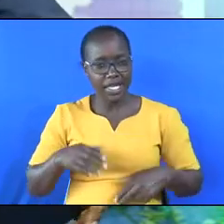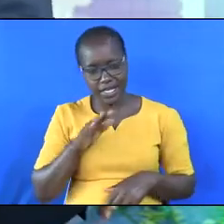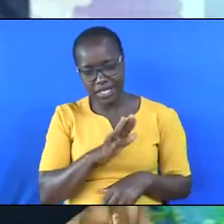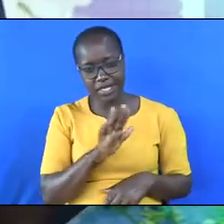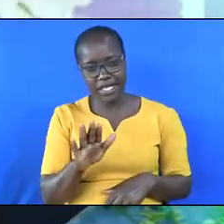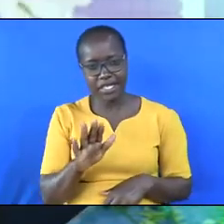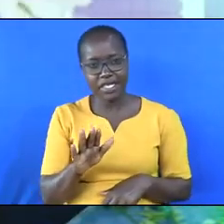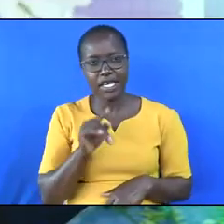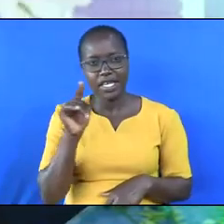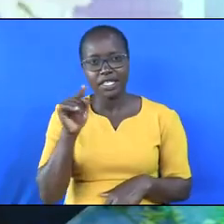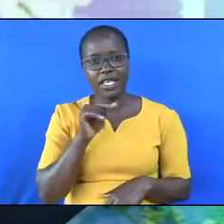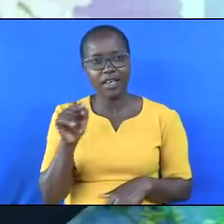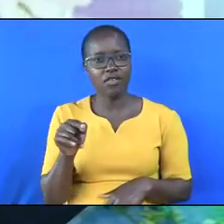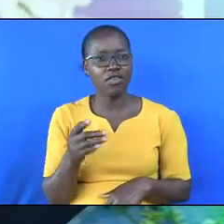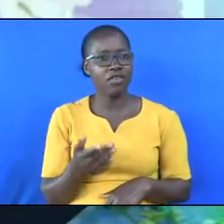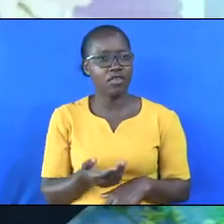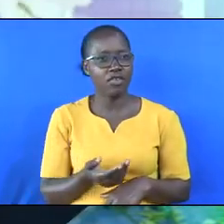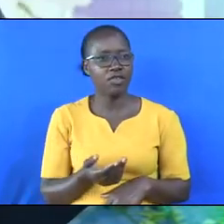And therefore,